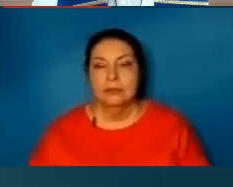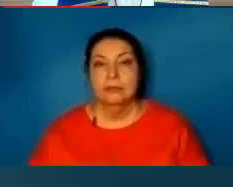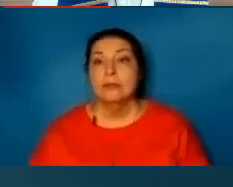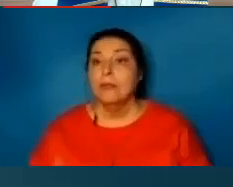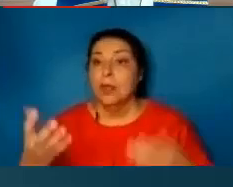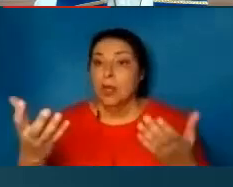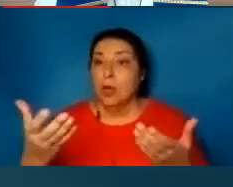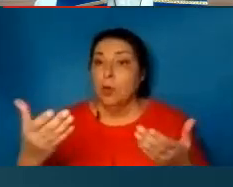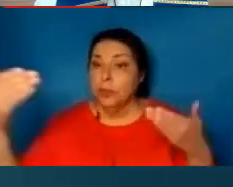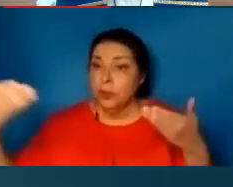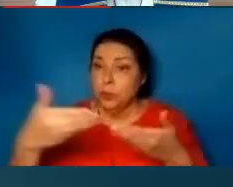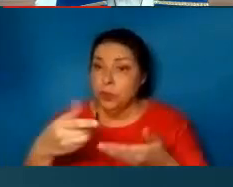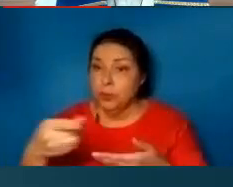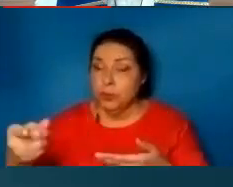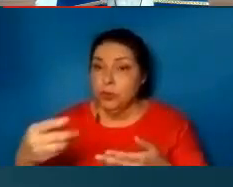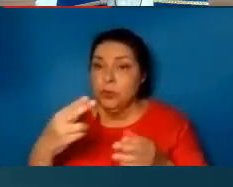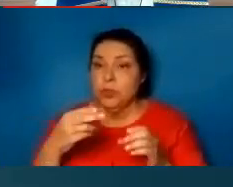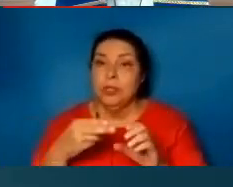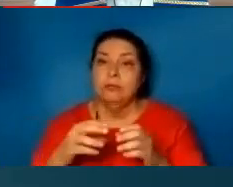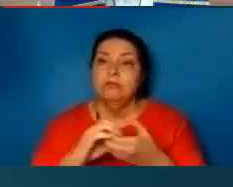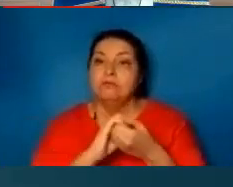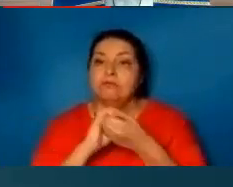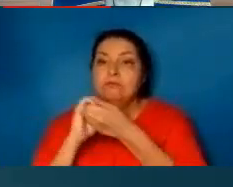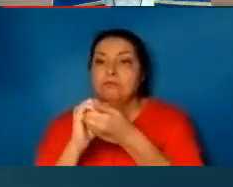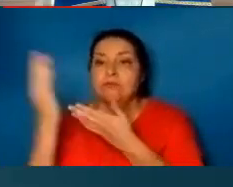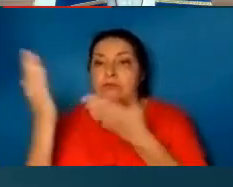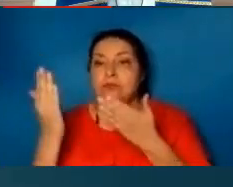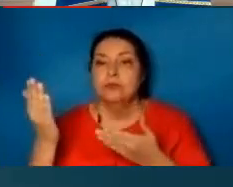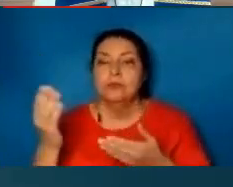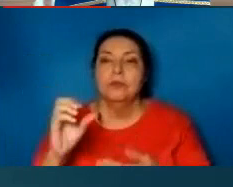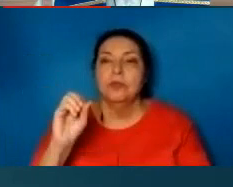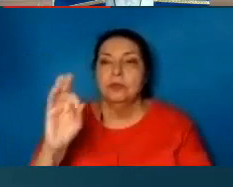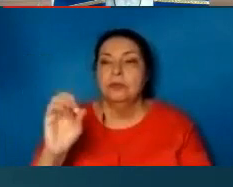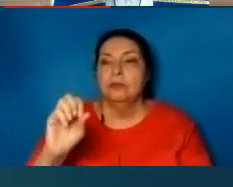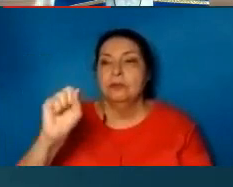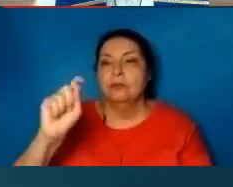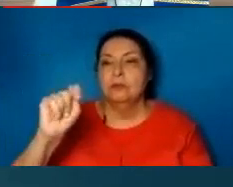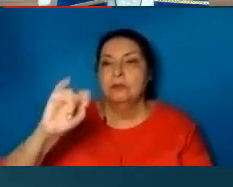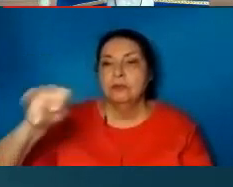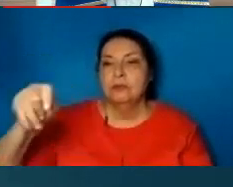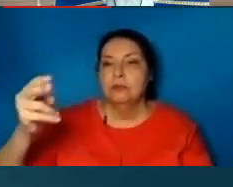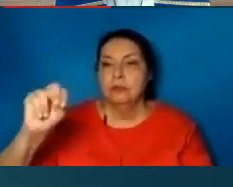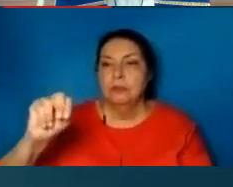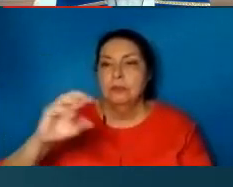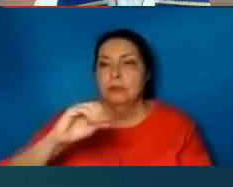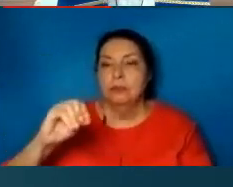I'd like to welcome you to the joint service of St. John's Lutheran Church and Peace Lutheran Church of Pico Rivera.